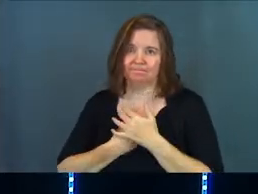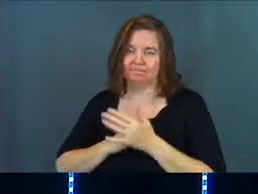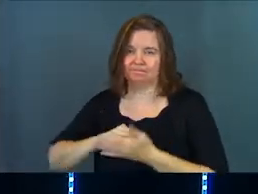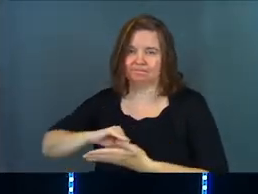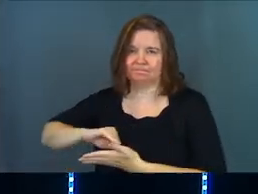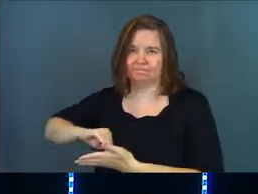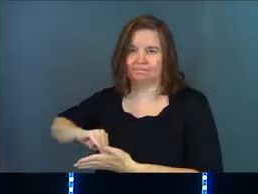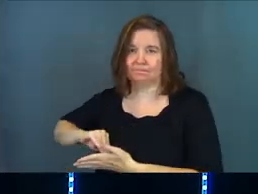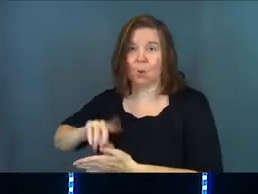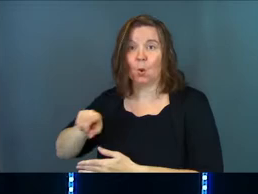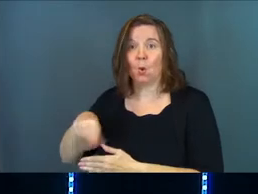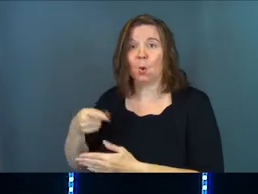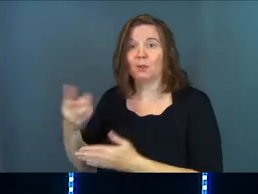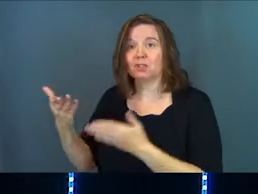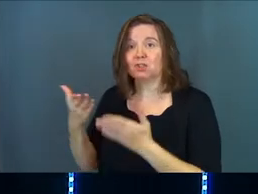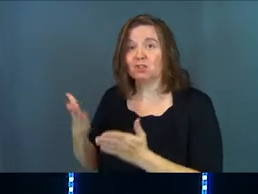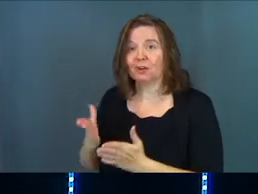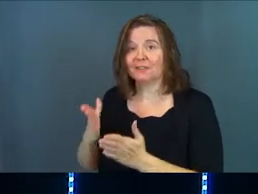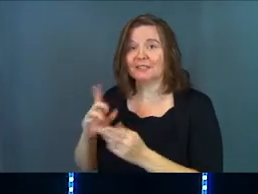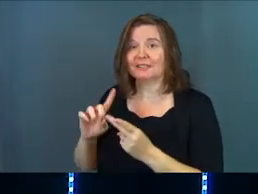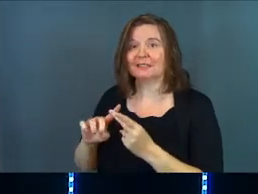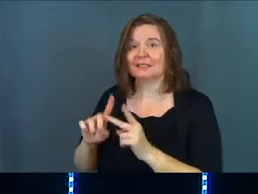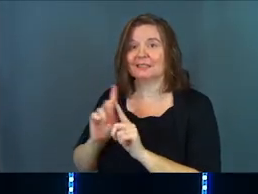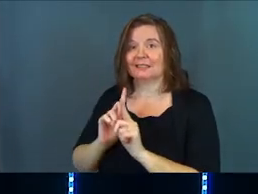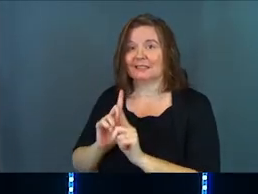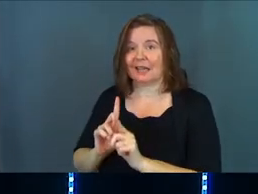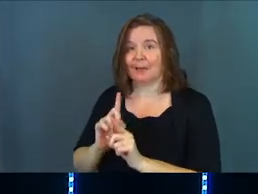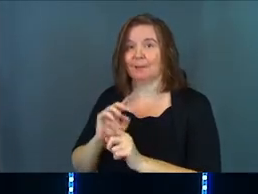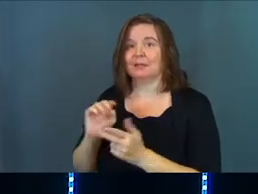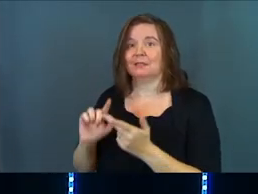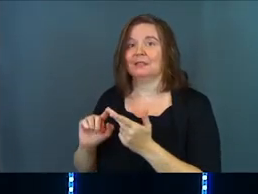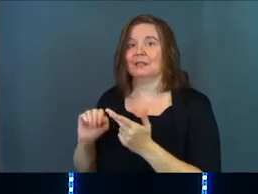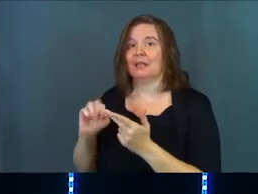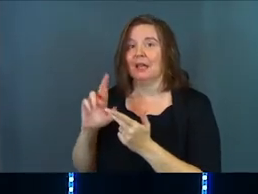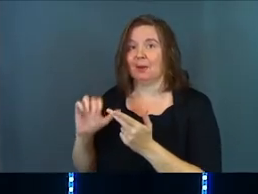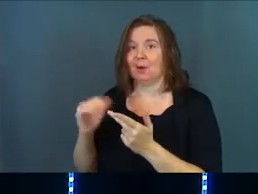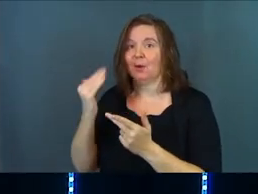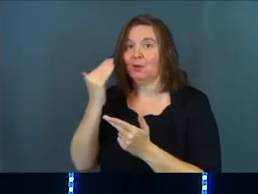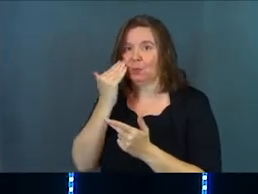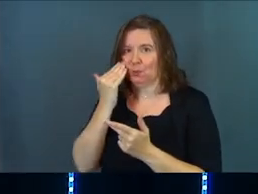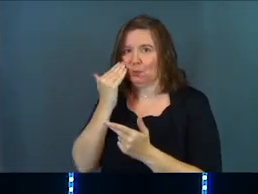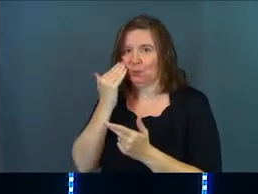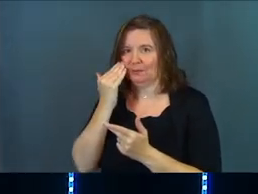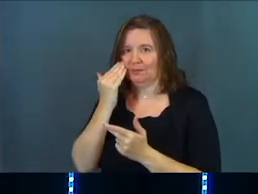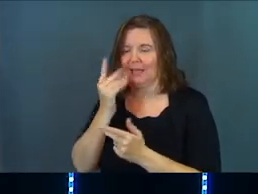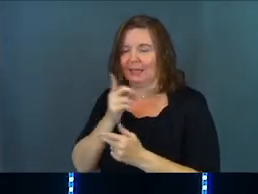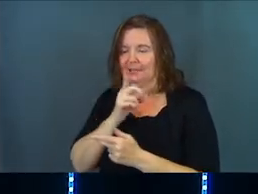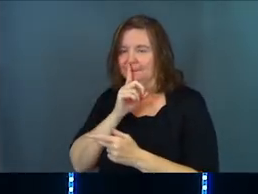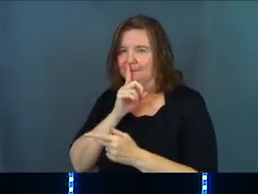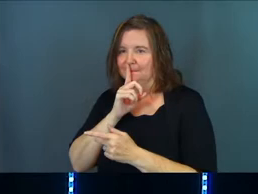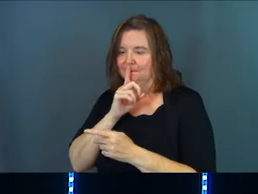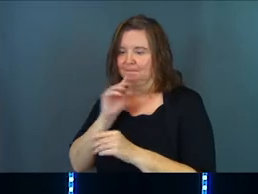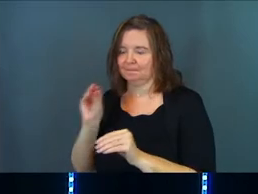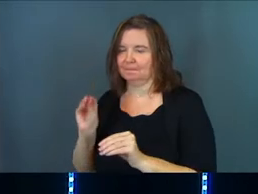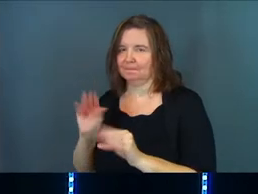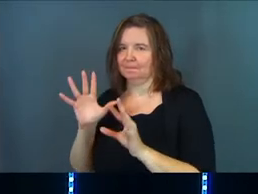Only the servants and the disciples and Mary knew what he had done and he just hangs in the background.